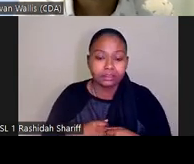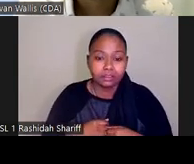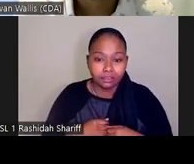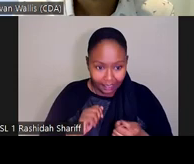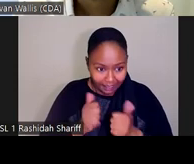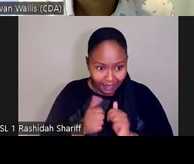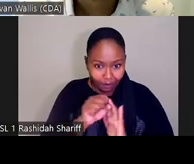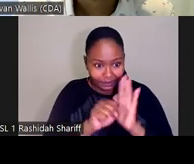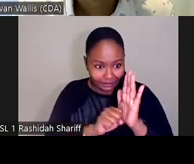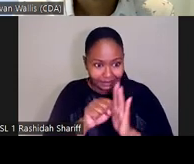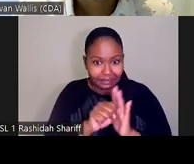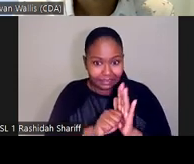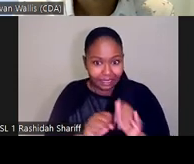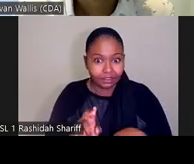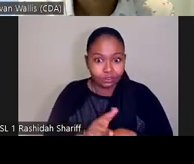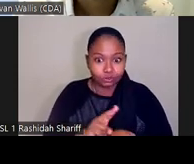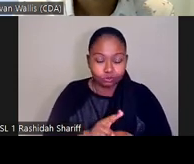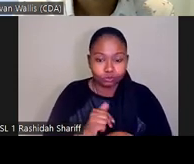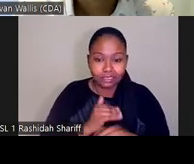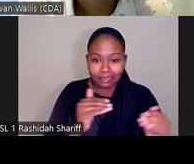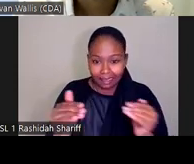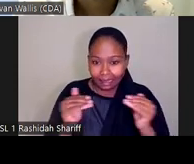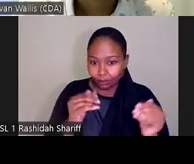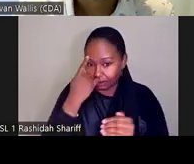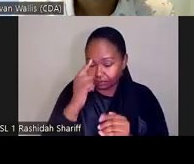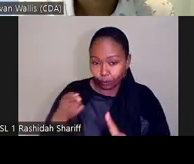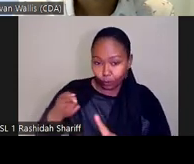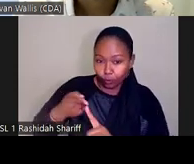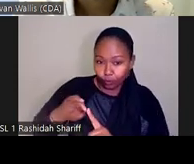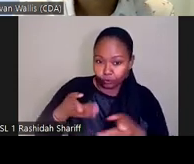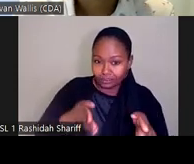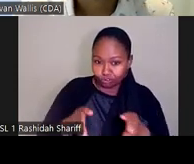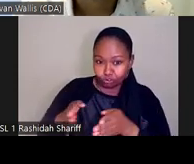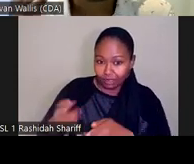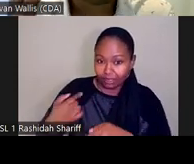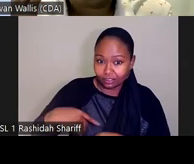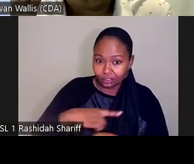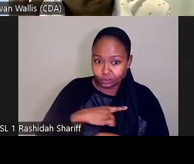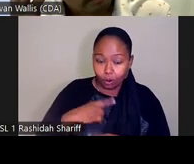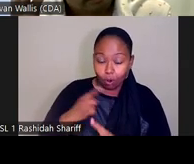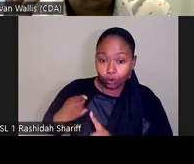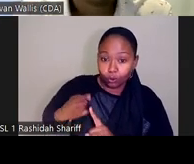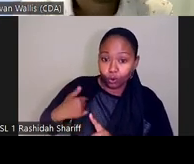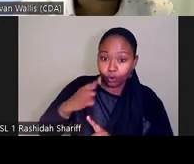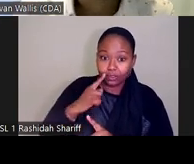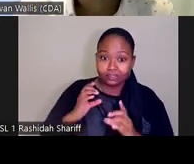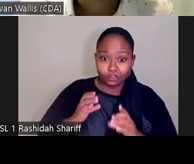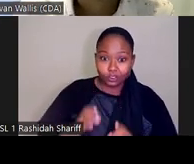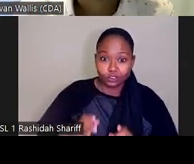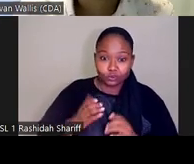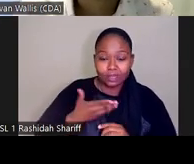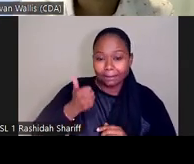the state's performing relative to equity around the goals and strategies of the MPA. Our goal is to make it easier for consumers to better understand